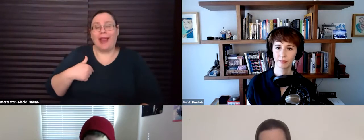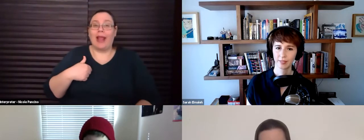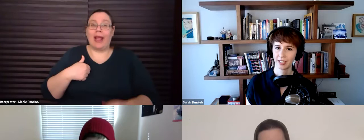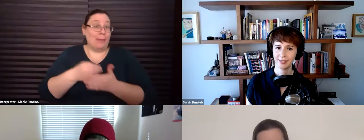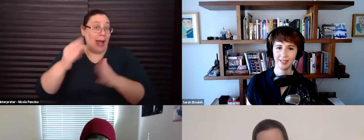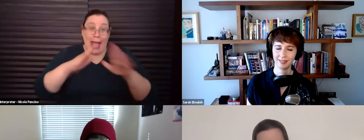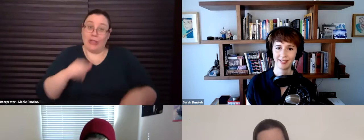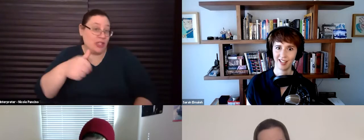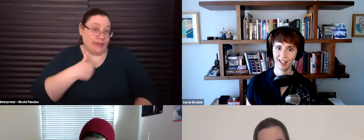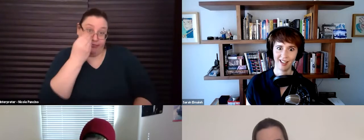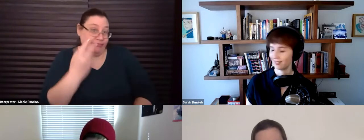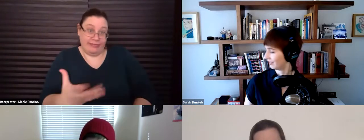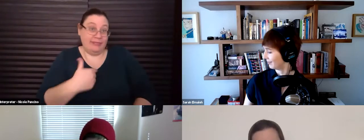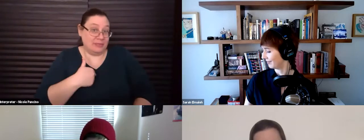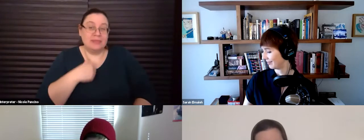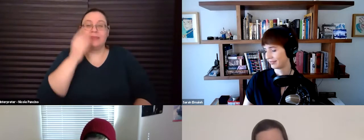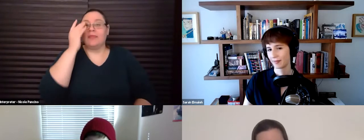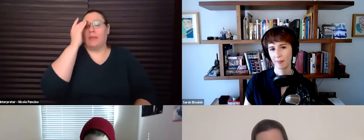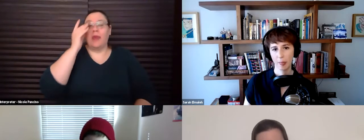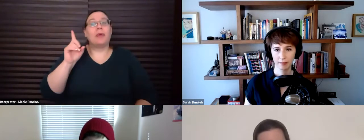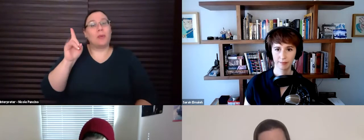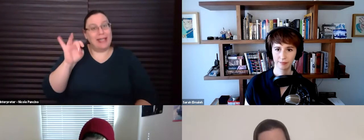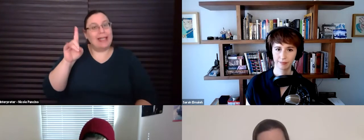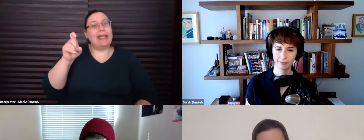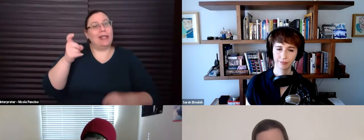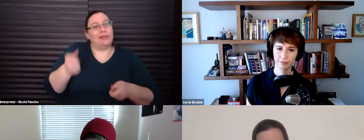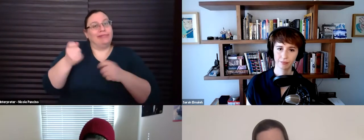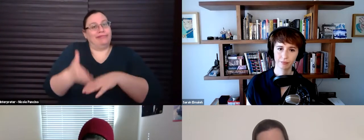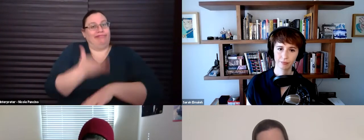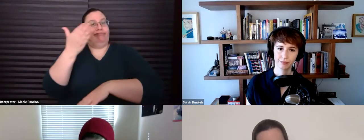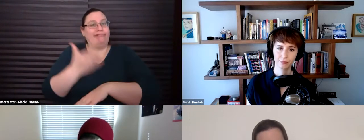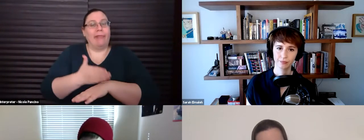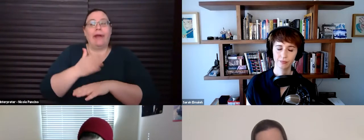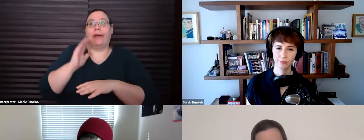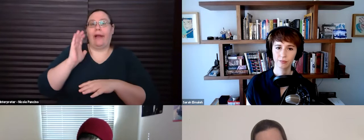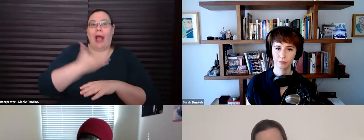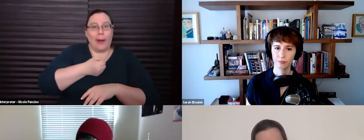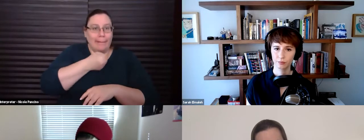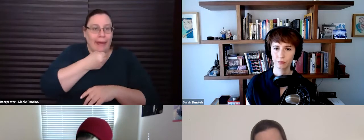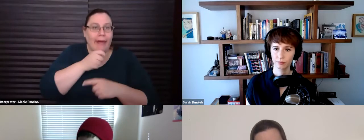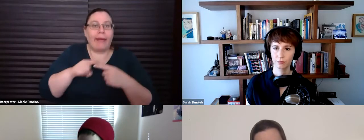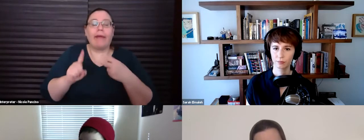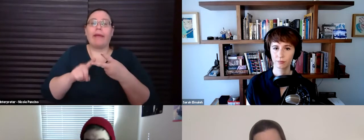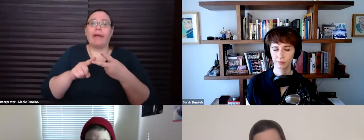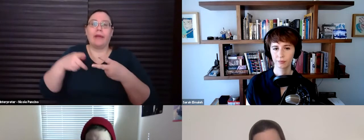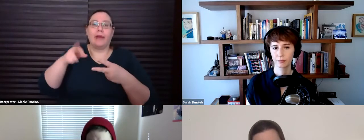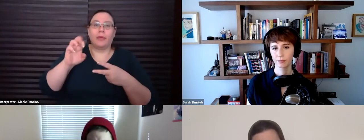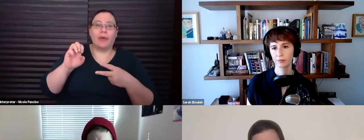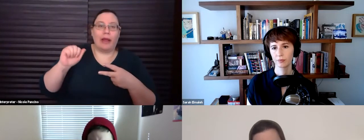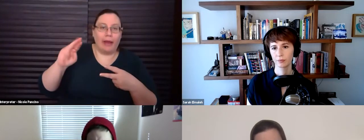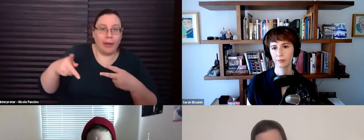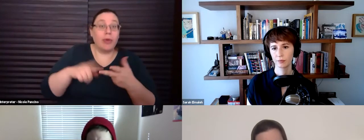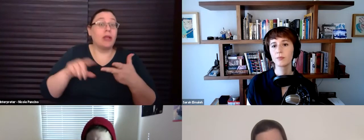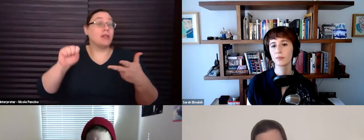house, but, uh, we did definitely have to upgrade, uh, our, our microphone, our preamp, our software.